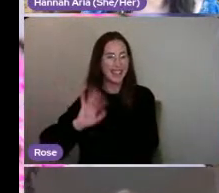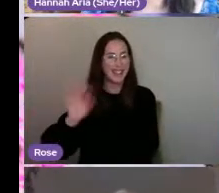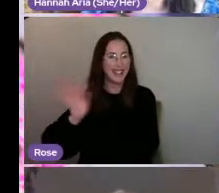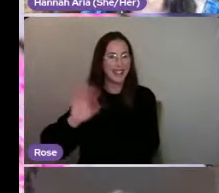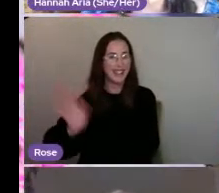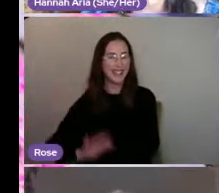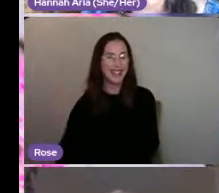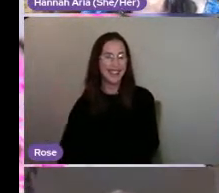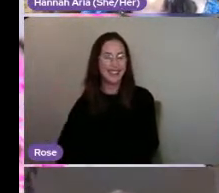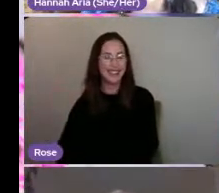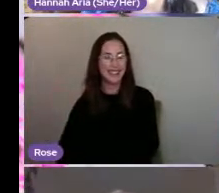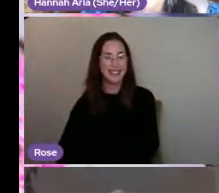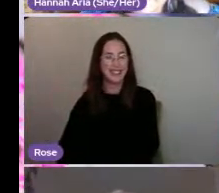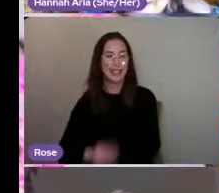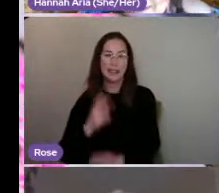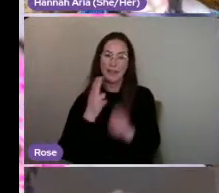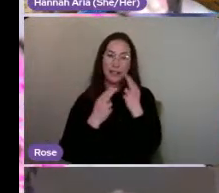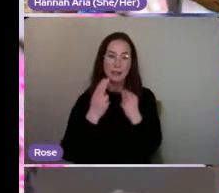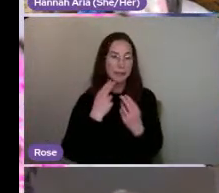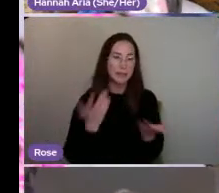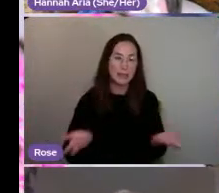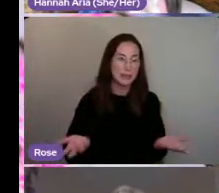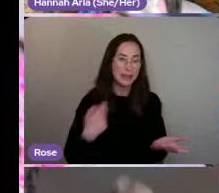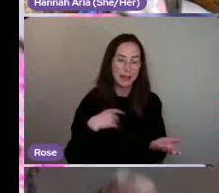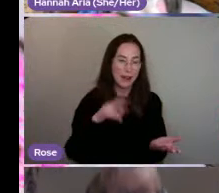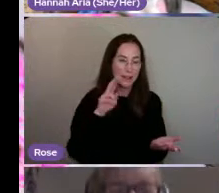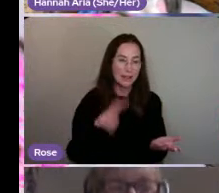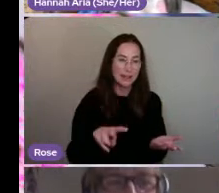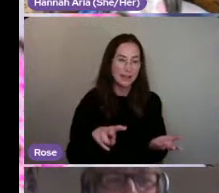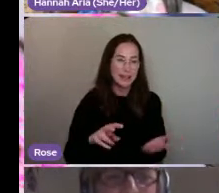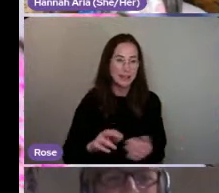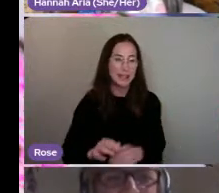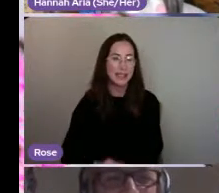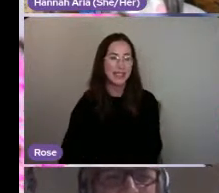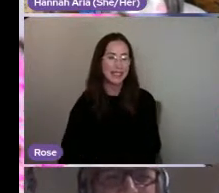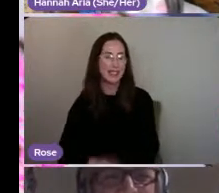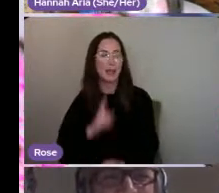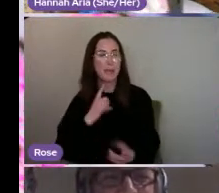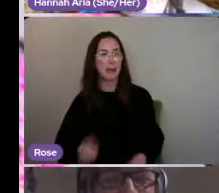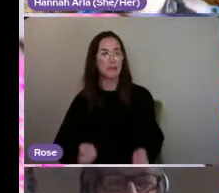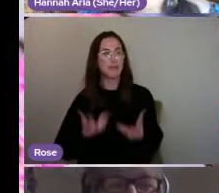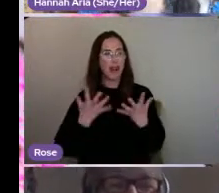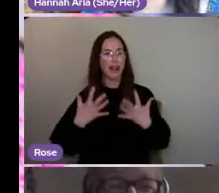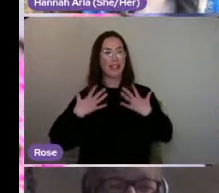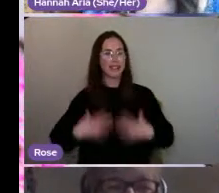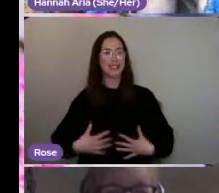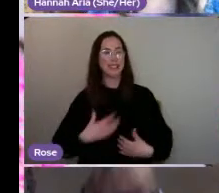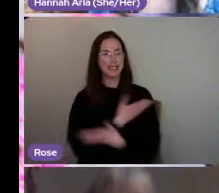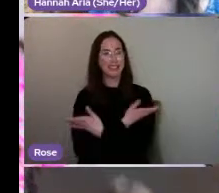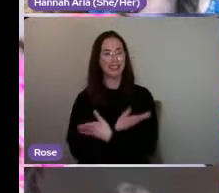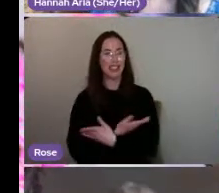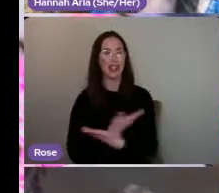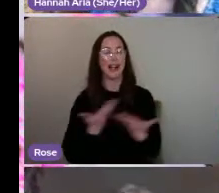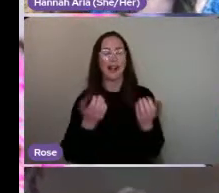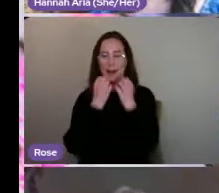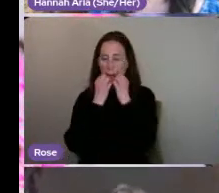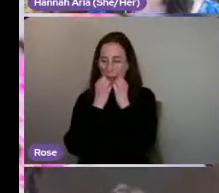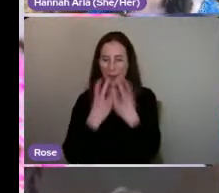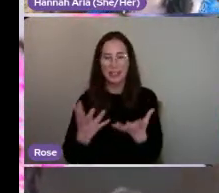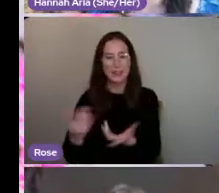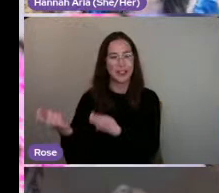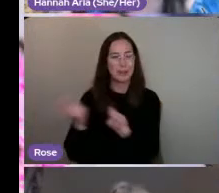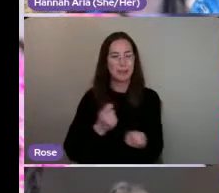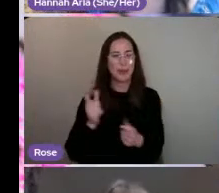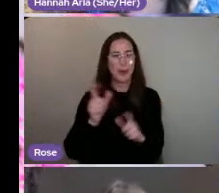Have you got face paints? I can't see from here. No, but I've got a bright t-shirt on. Wonderful. You've brought the colour